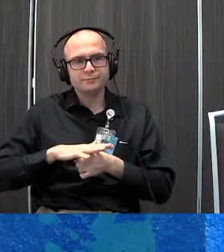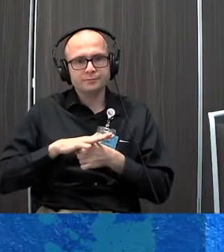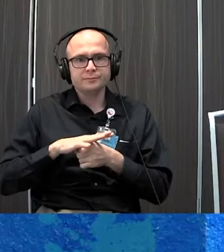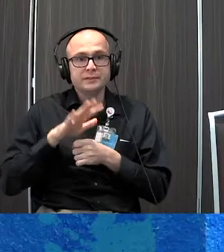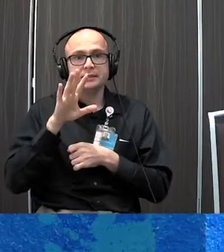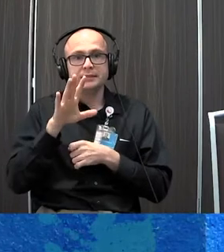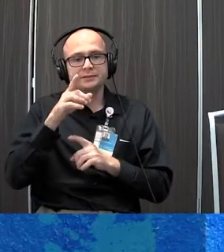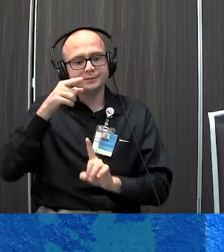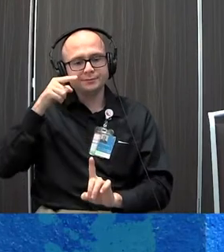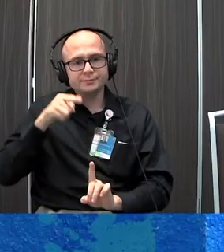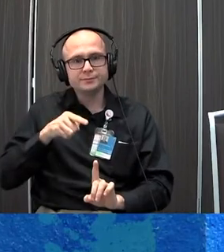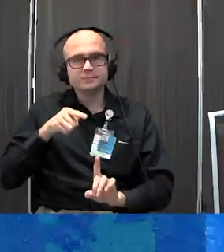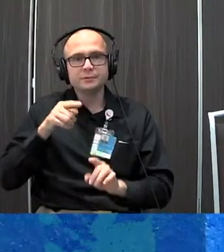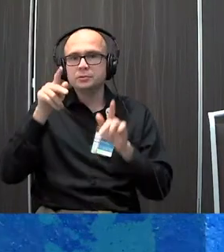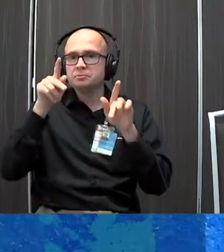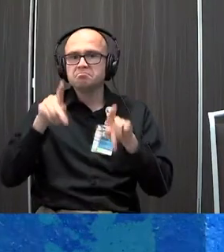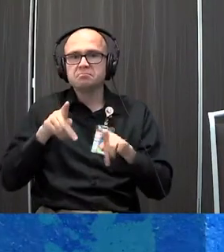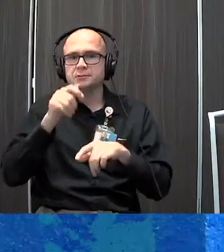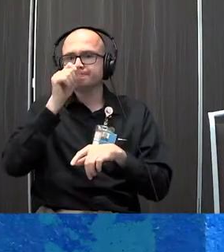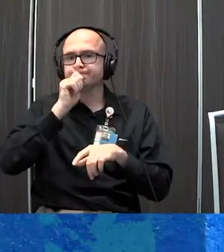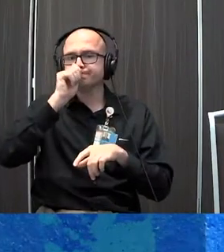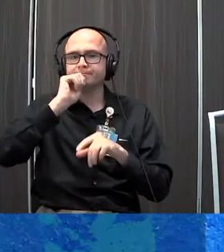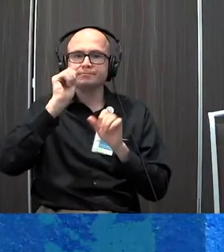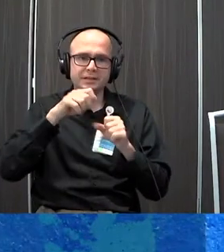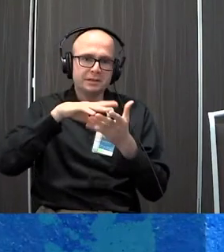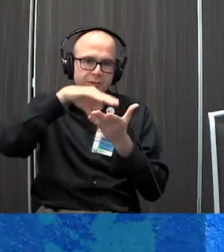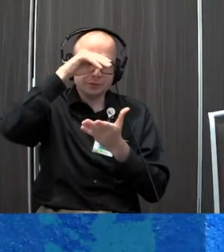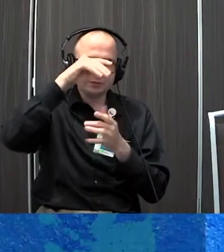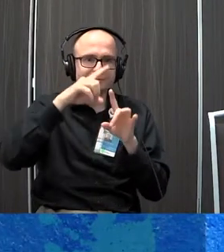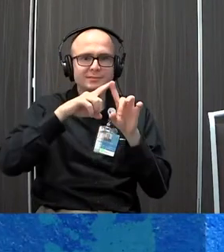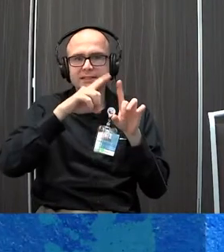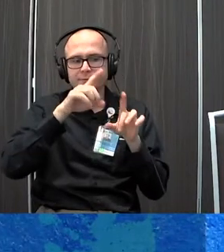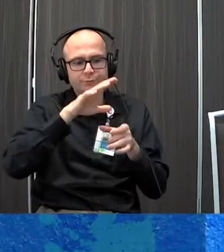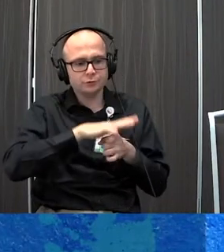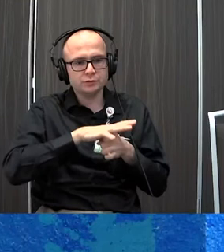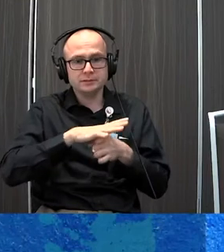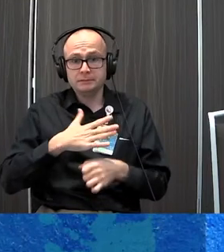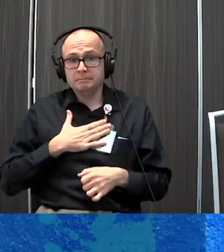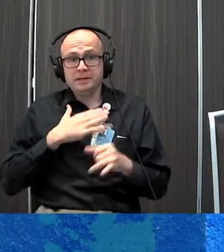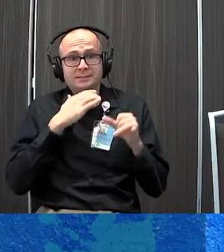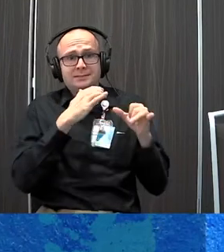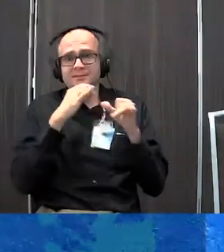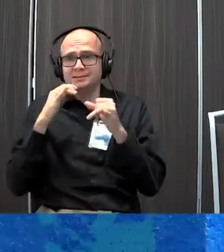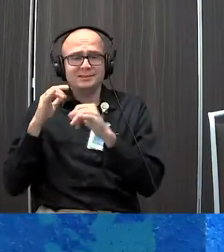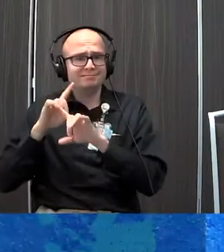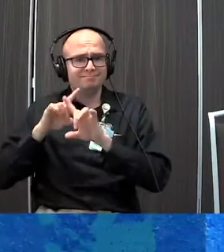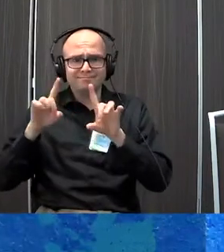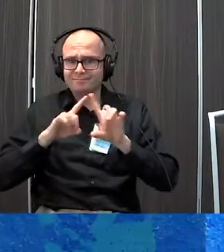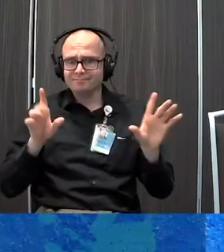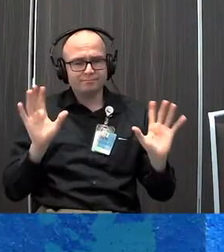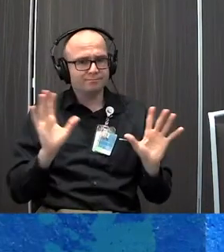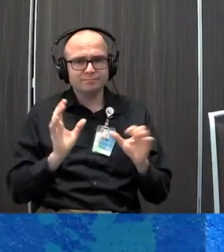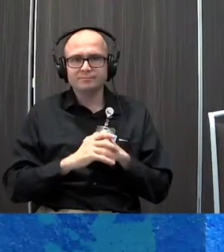his bottom line was anybody can learn to be resilient. We all have different stressors in our lives. Mine is not the same. We are not in the same boat.